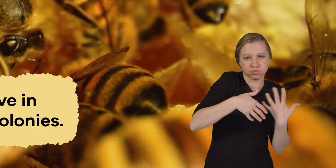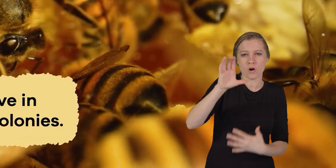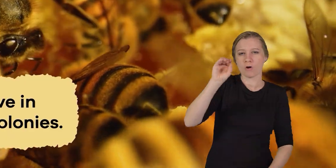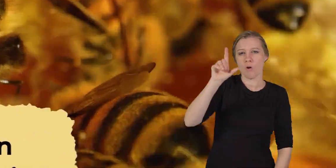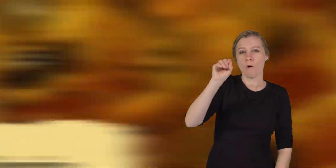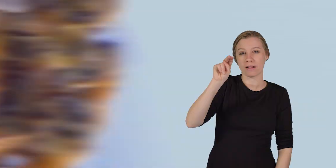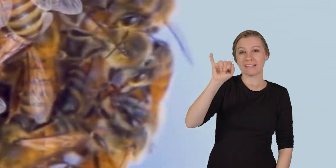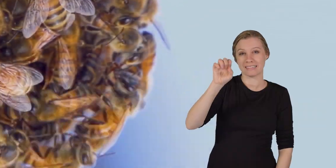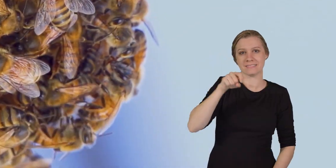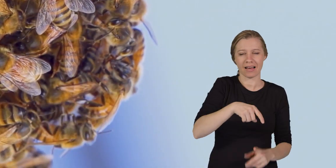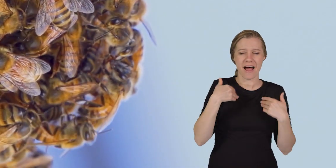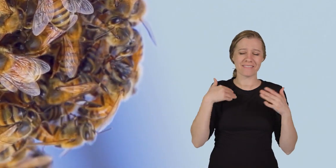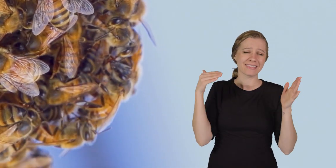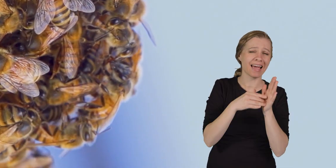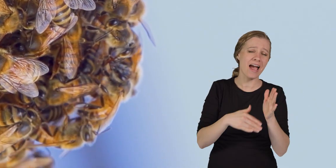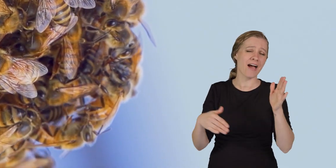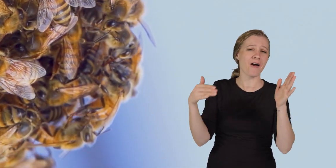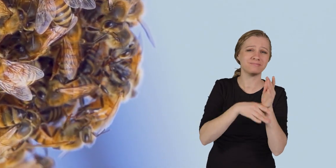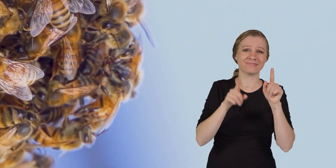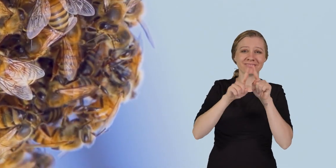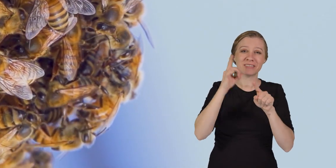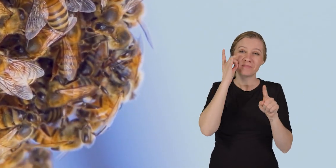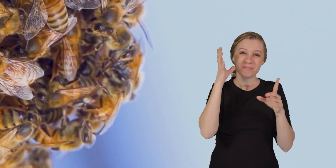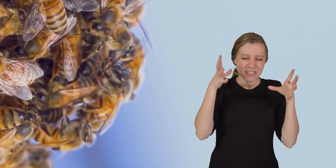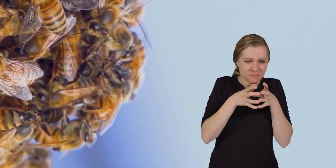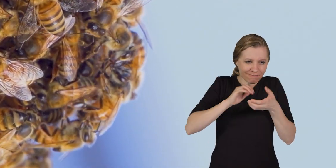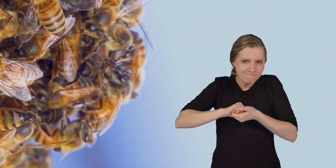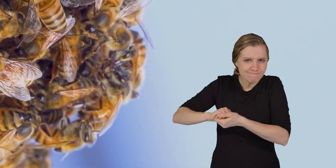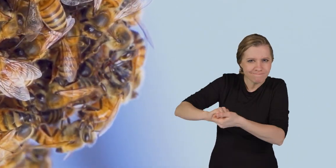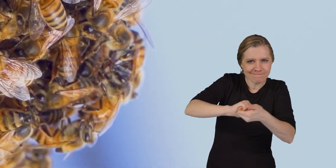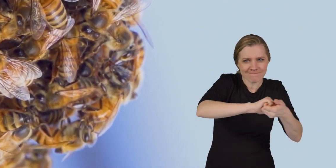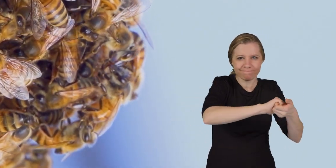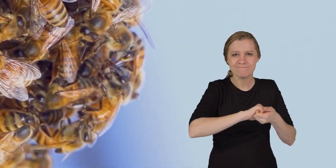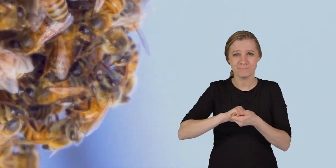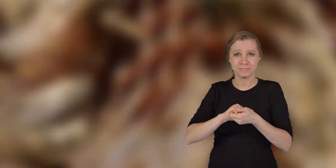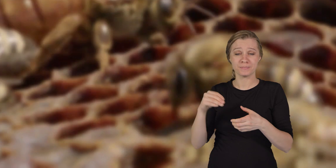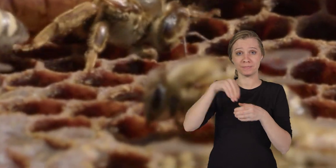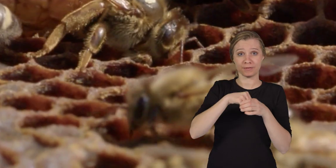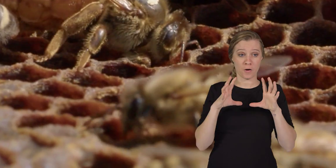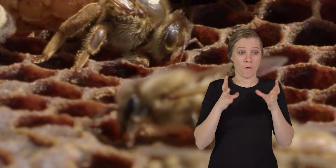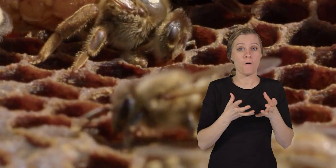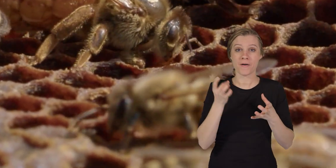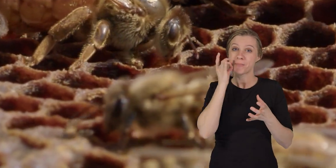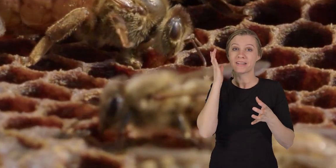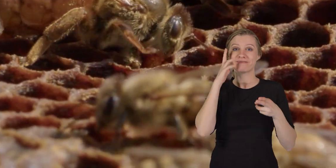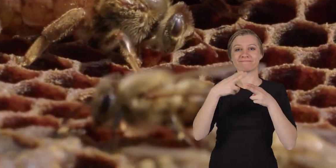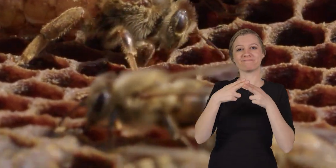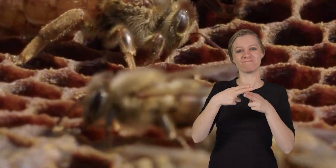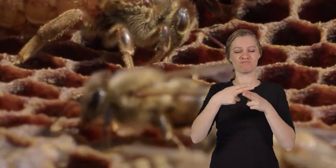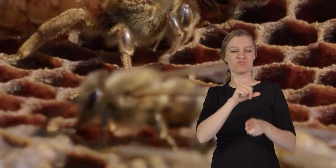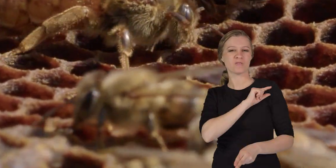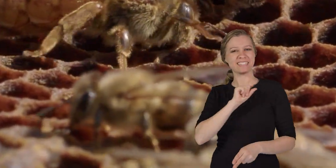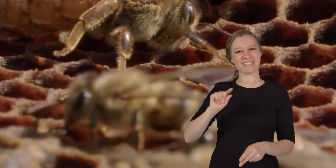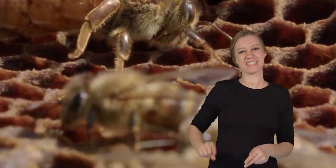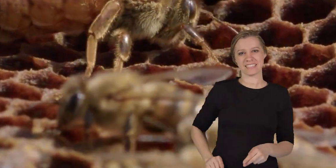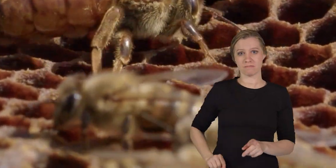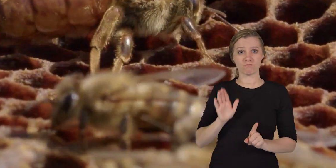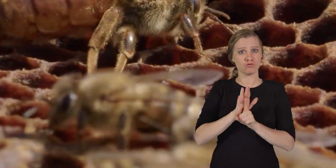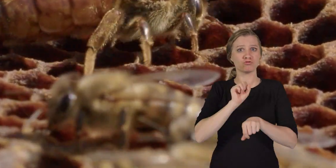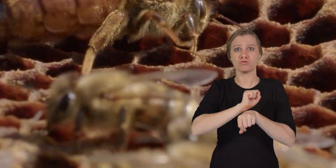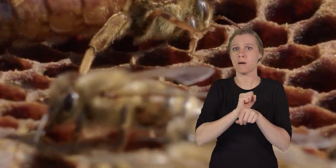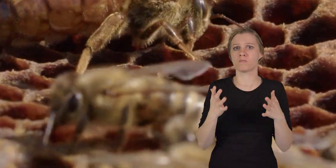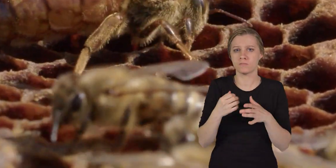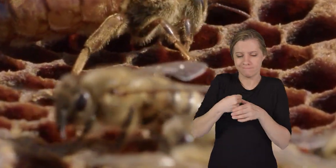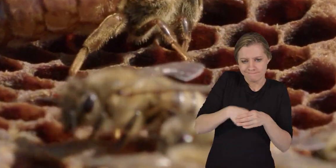colonies. The colonies consist of thousands of bees working together. Inside the colony is a bee called the